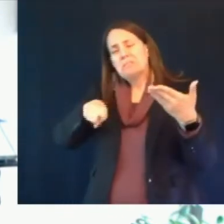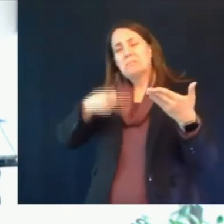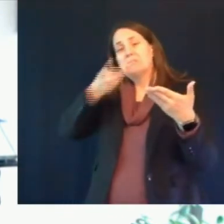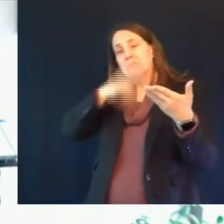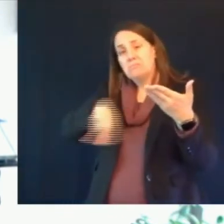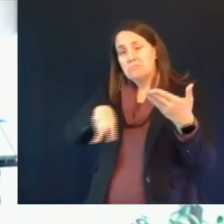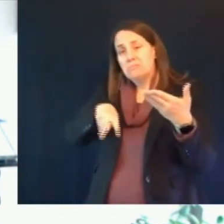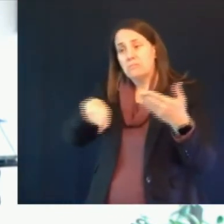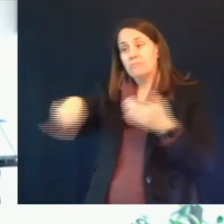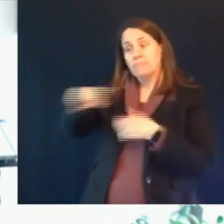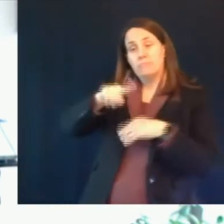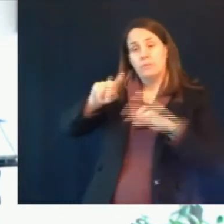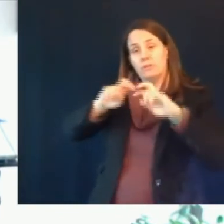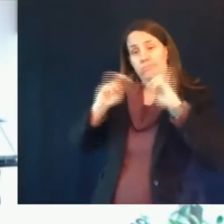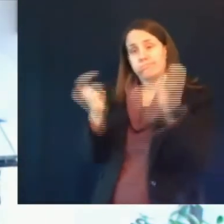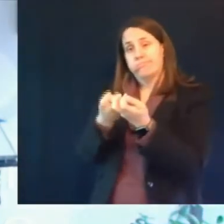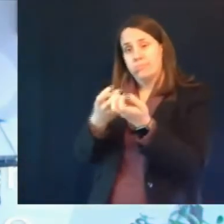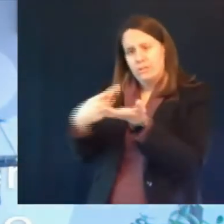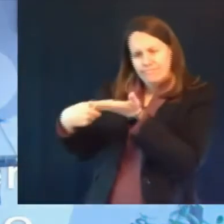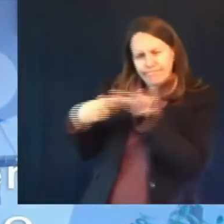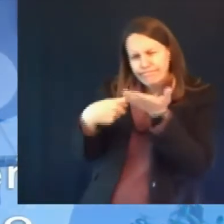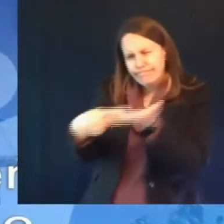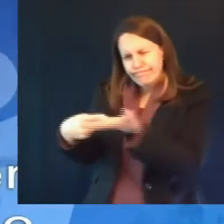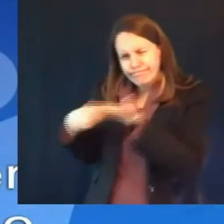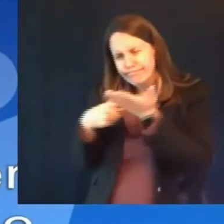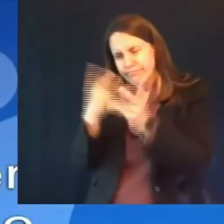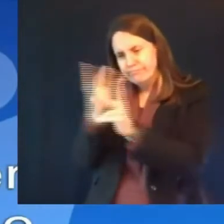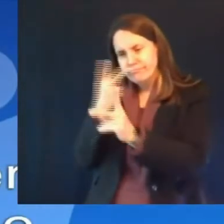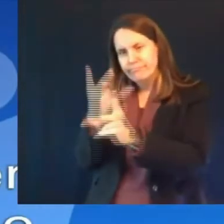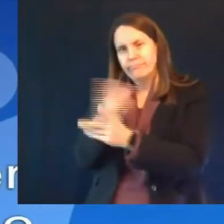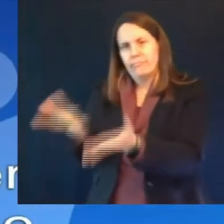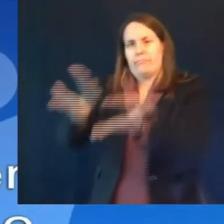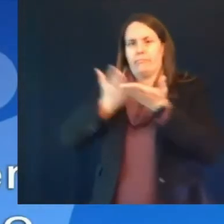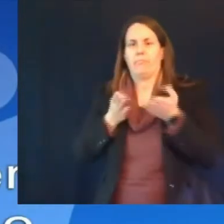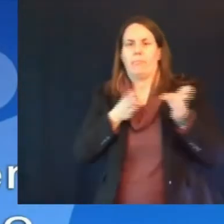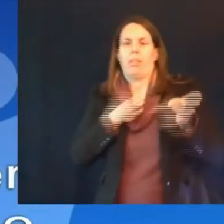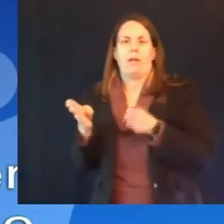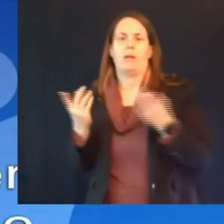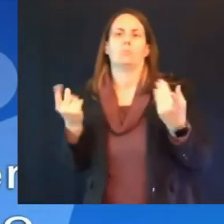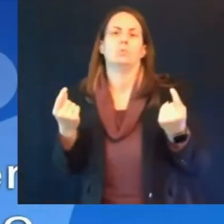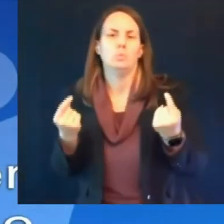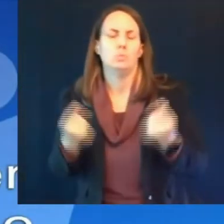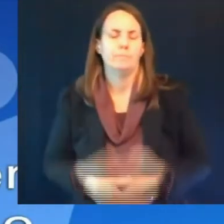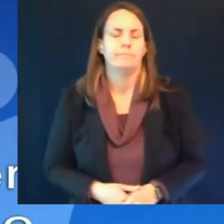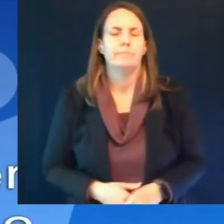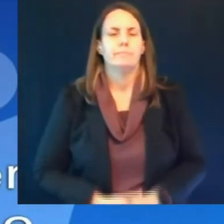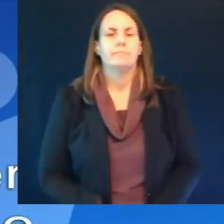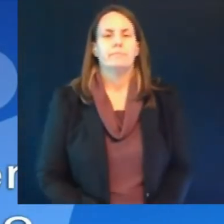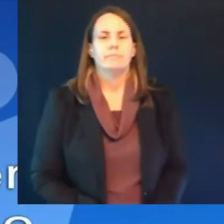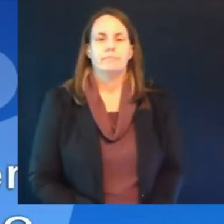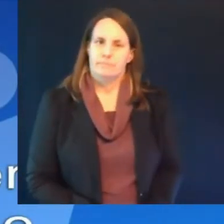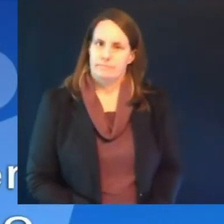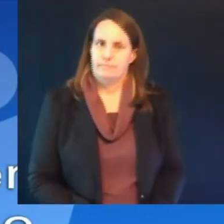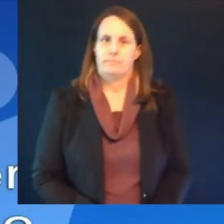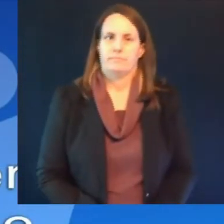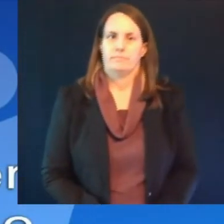recommendations thank you now to david walberg from the wisconsin state journal david